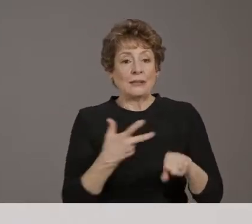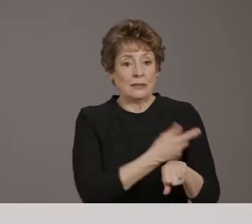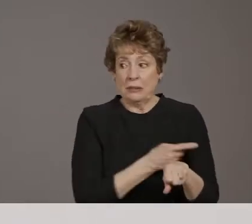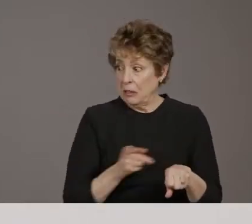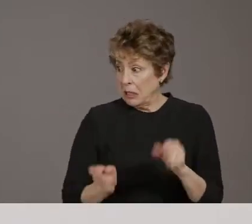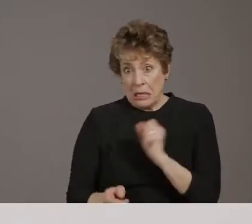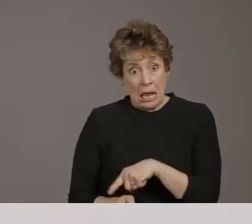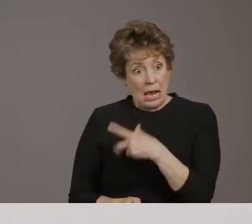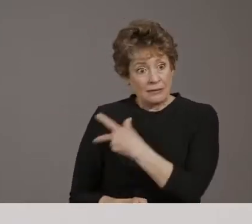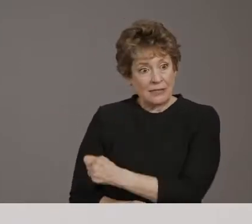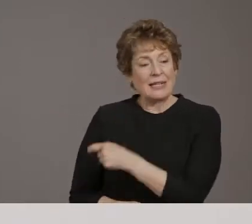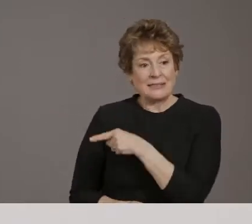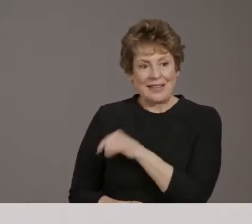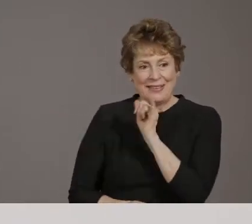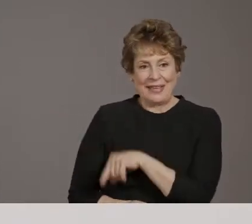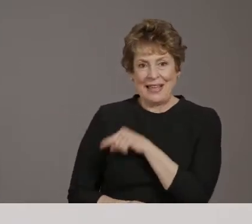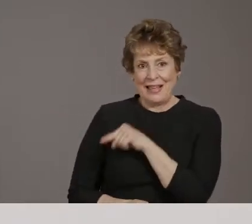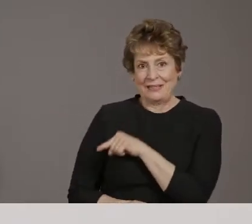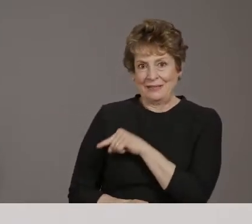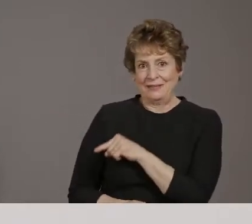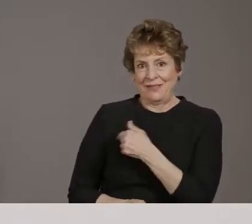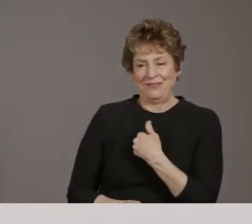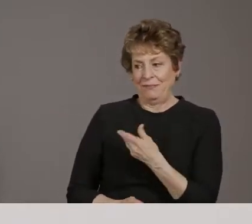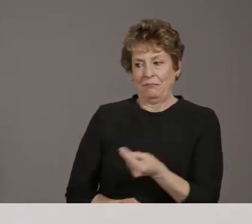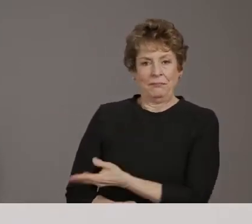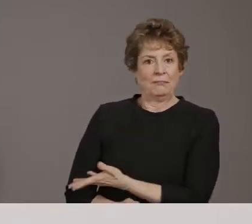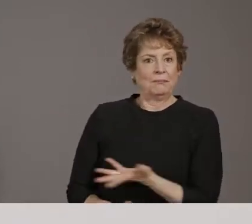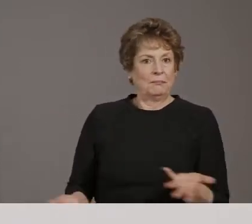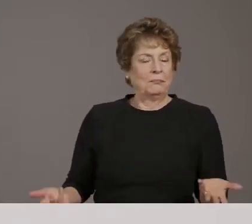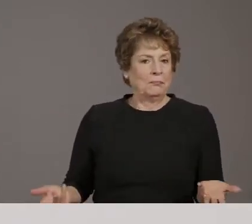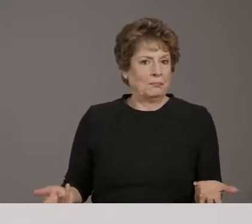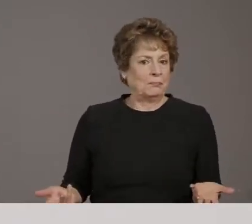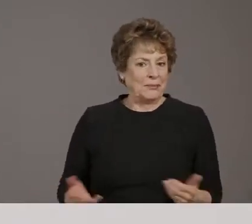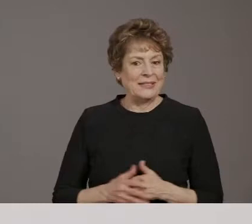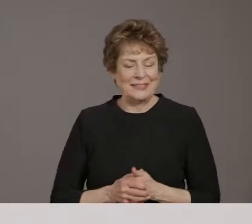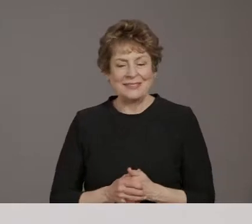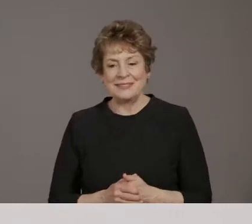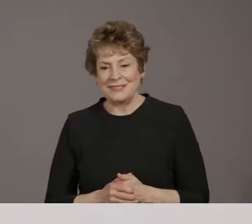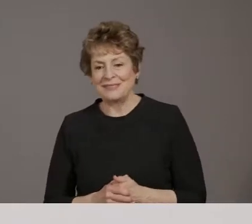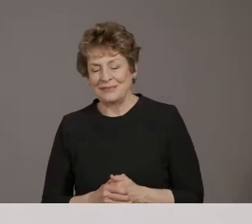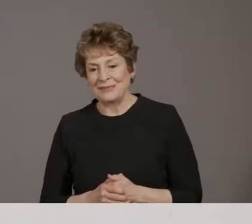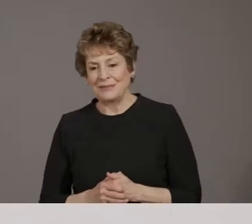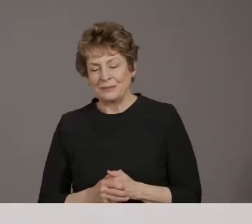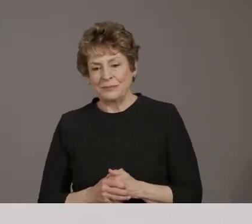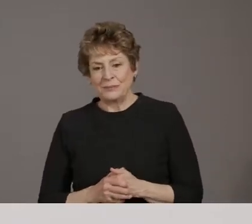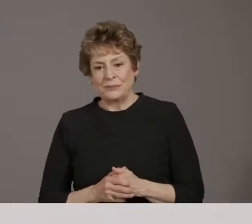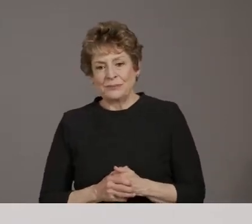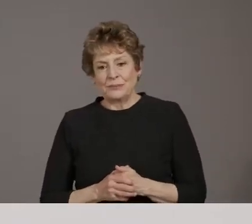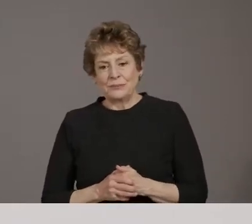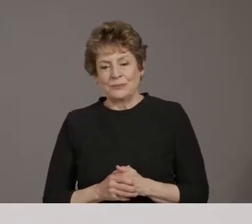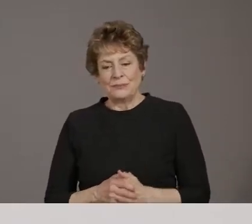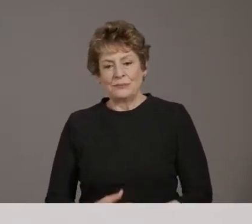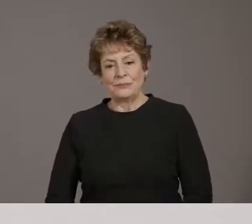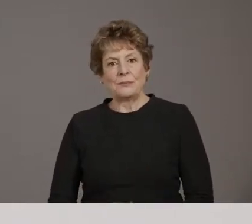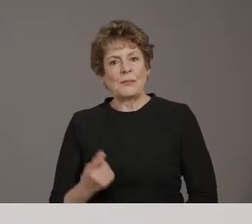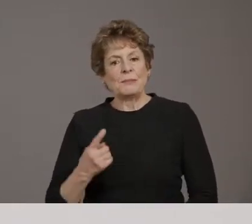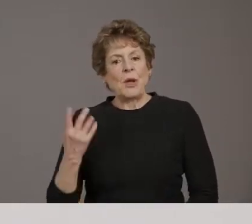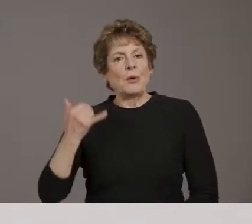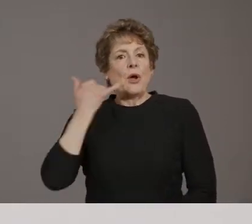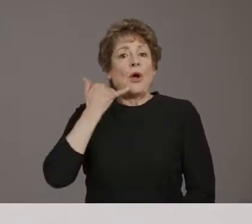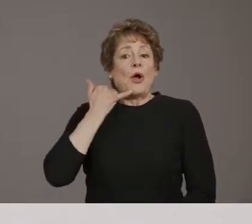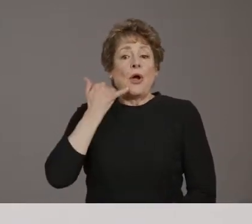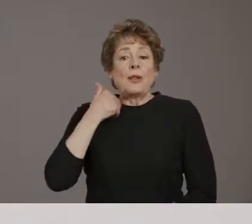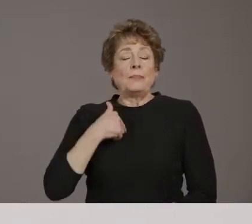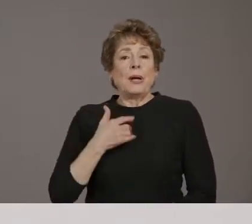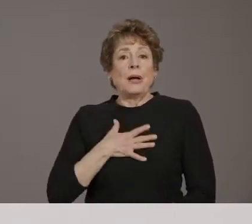Okay. And I have another question for you. We always get calls about, you know, people wanting to register, having trouble registering.